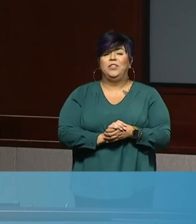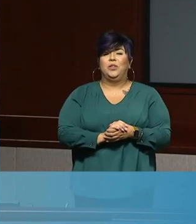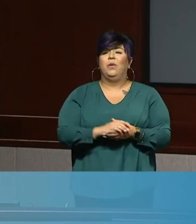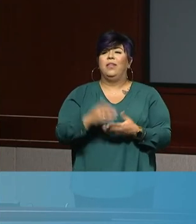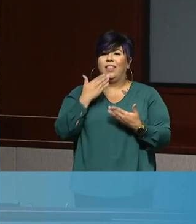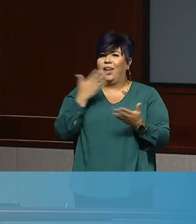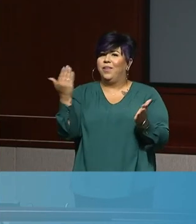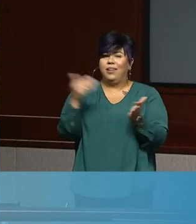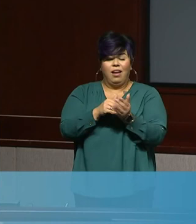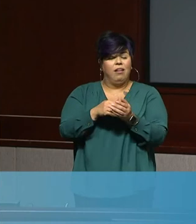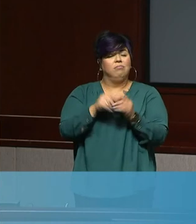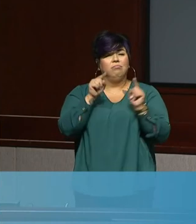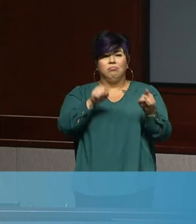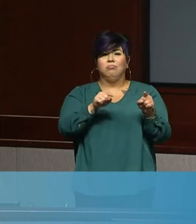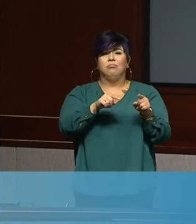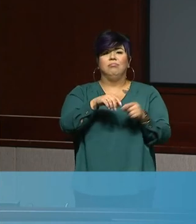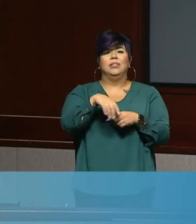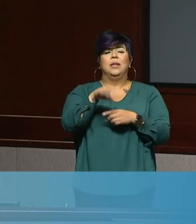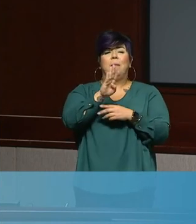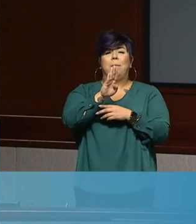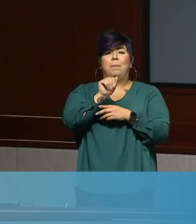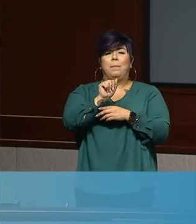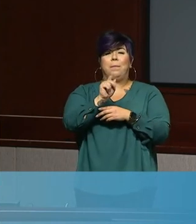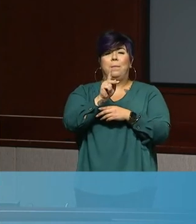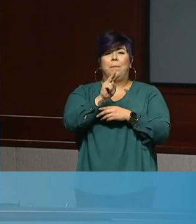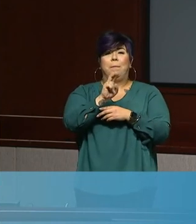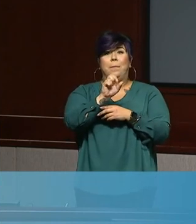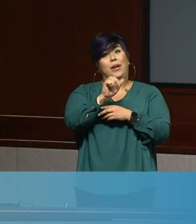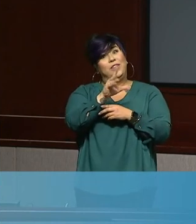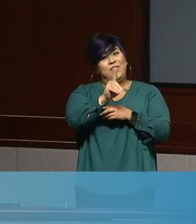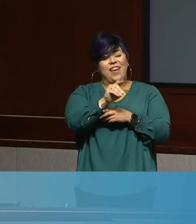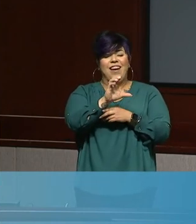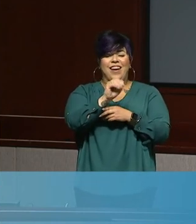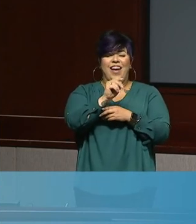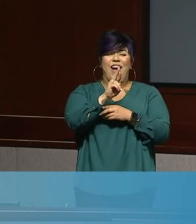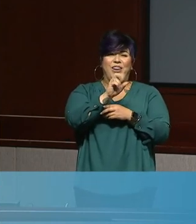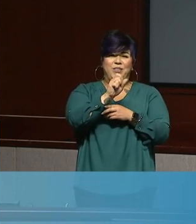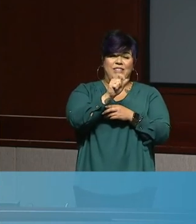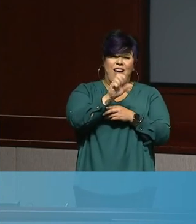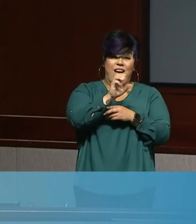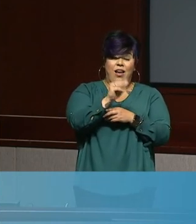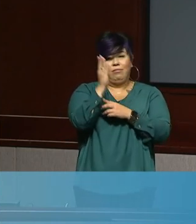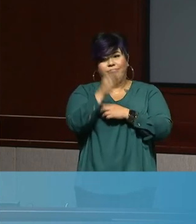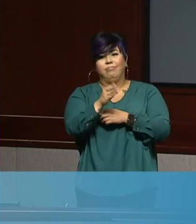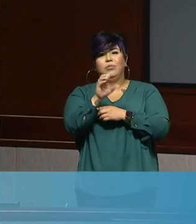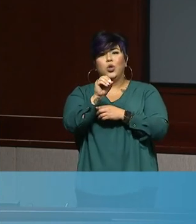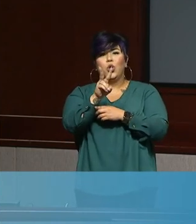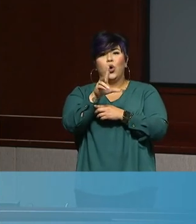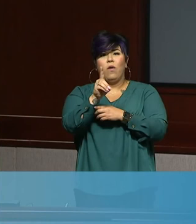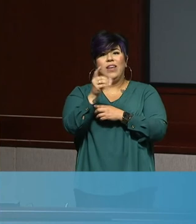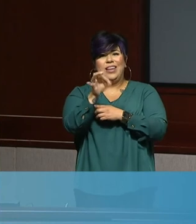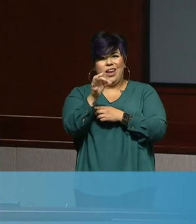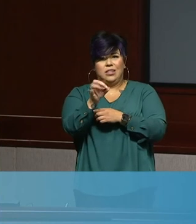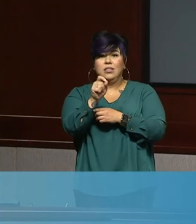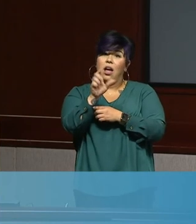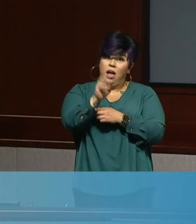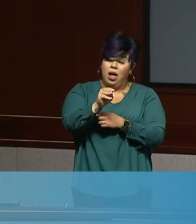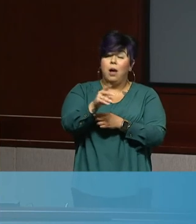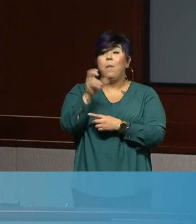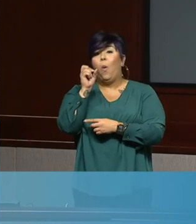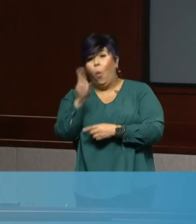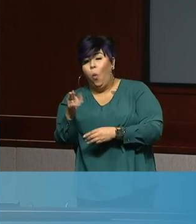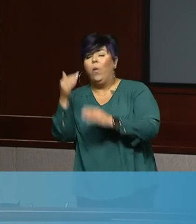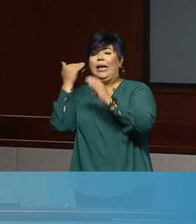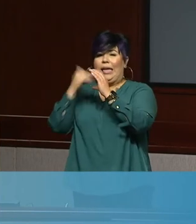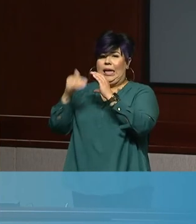bakersfieldcondors.com forward slash COVID-19 or you can send your information